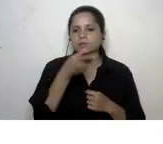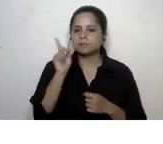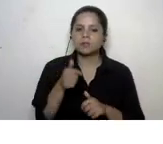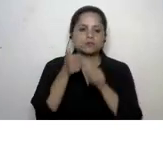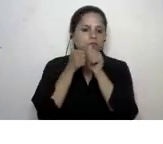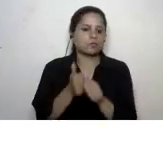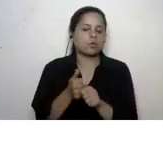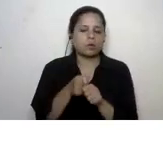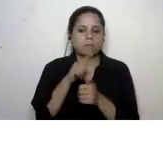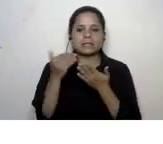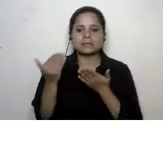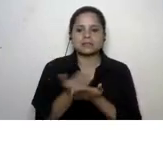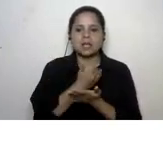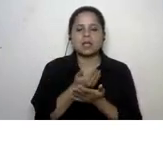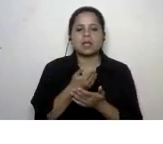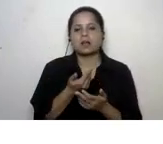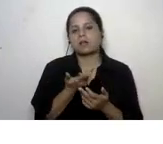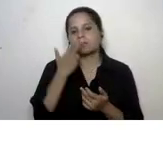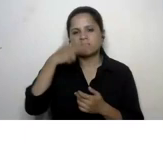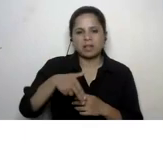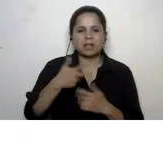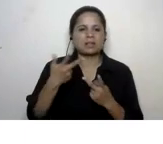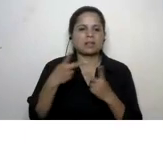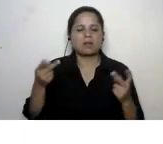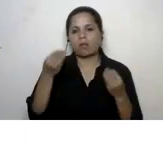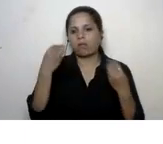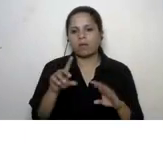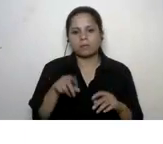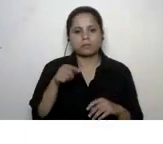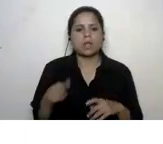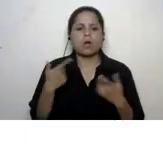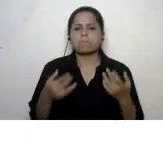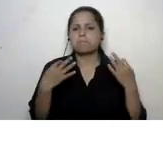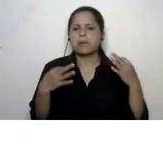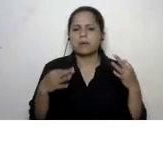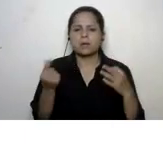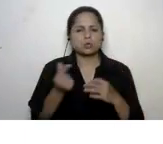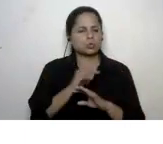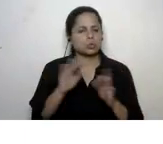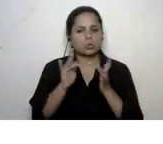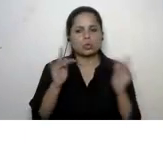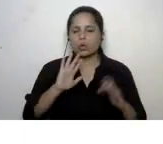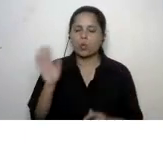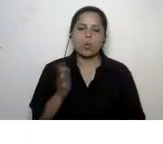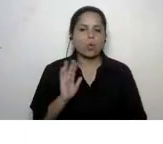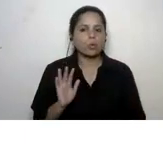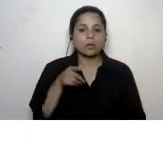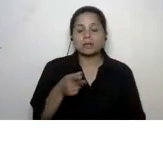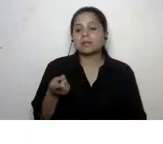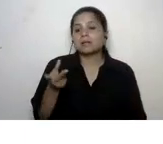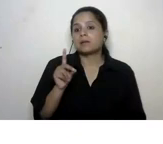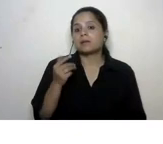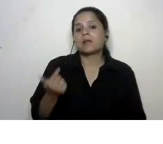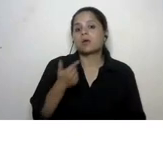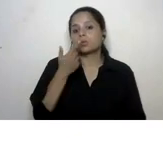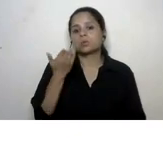to save on uh fuel wastage go paperless that again is something which is now i